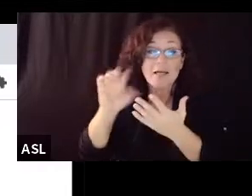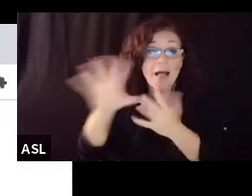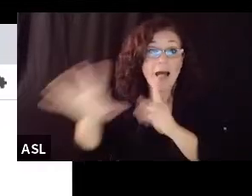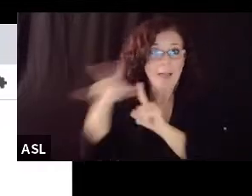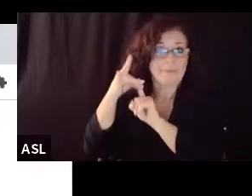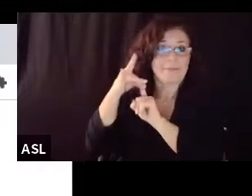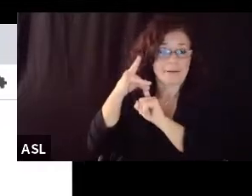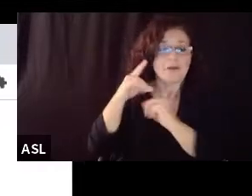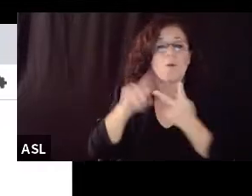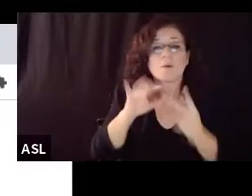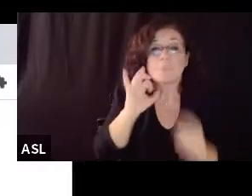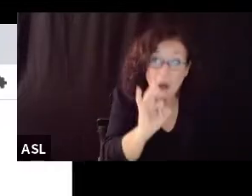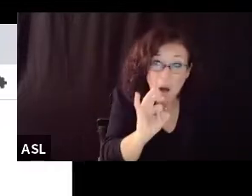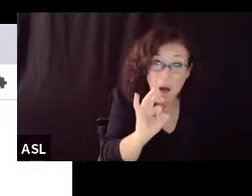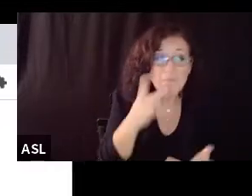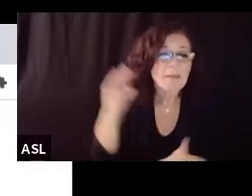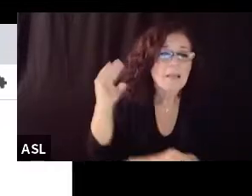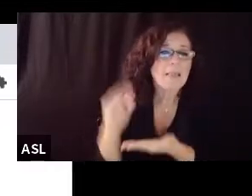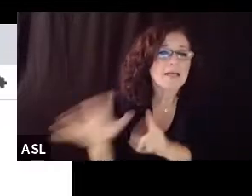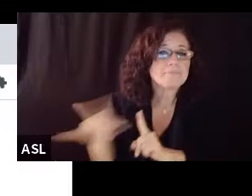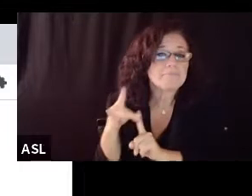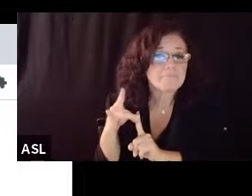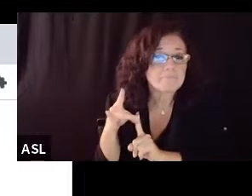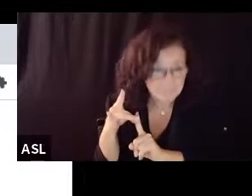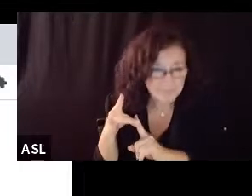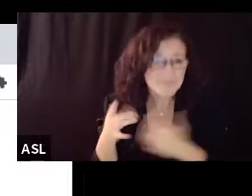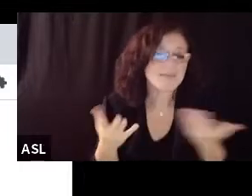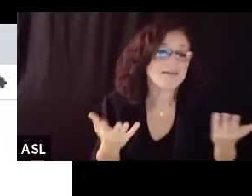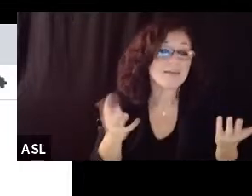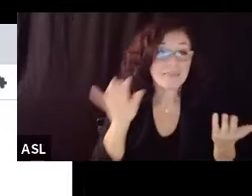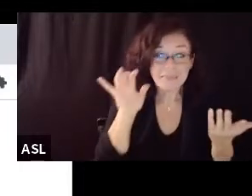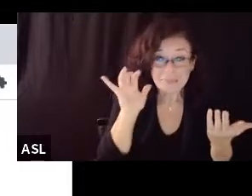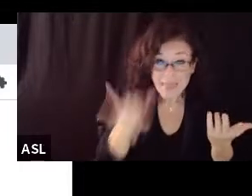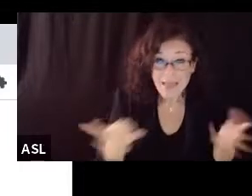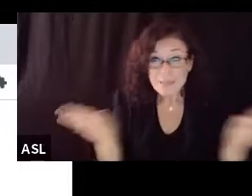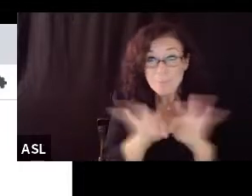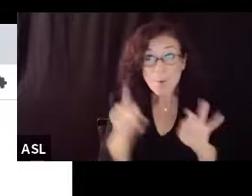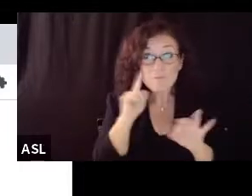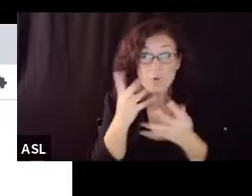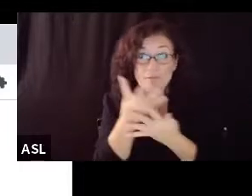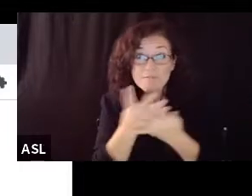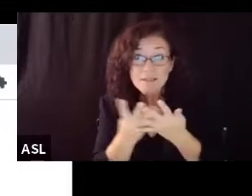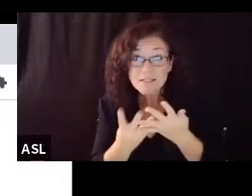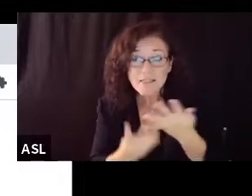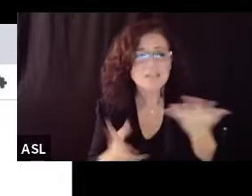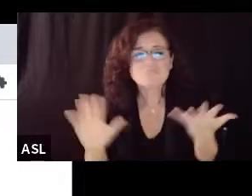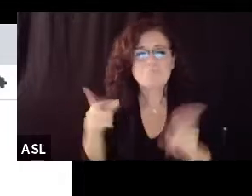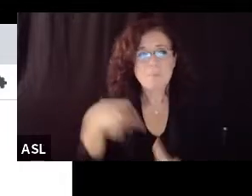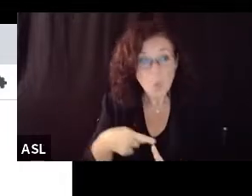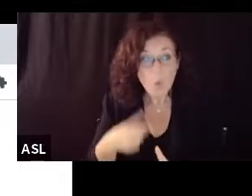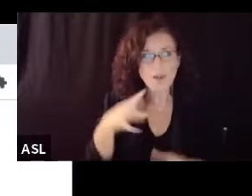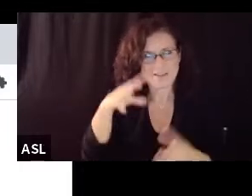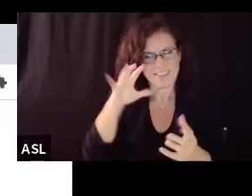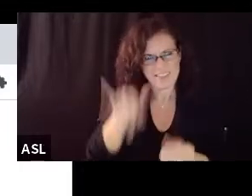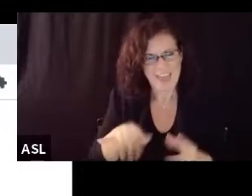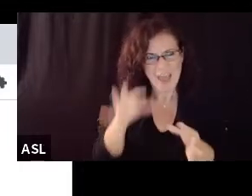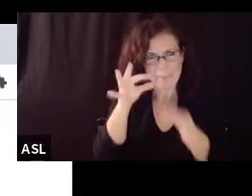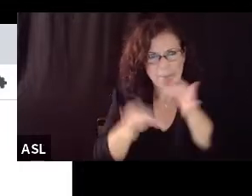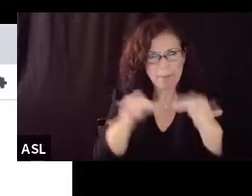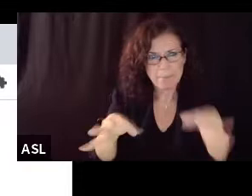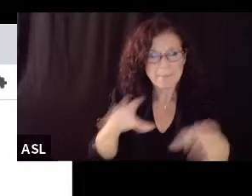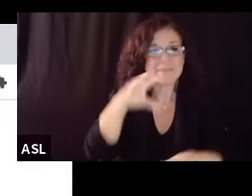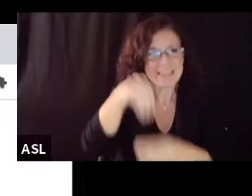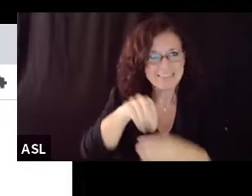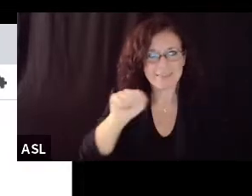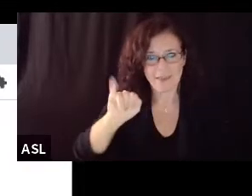and for the purposes of this conversation that's a little less important than the fact that it's in the air and so what that means if you go to the next